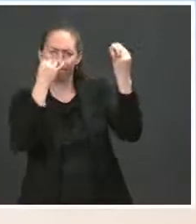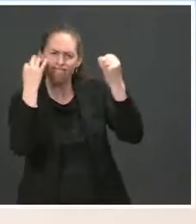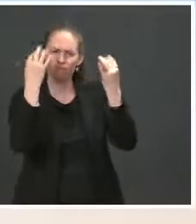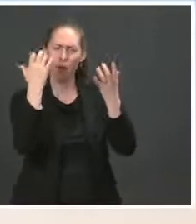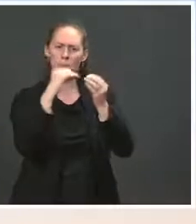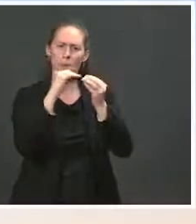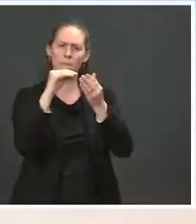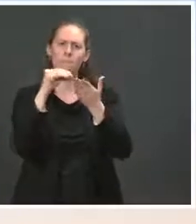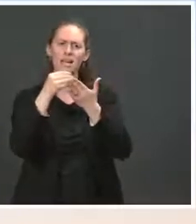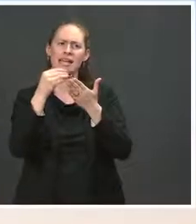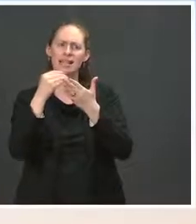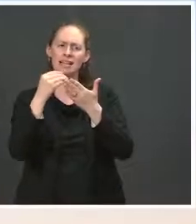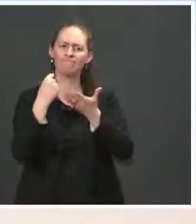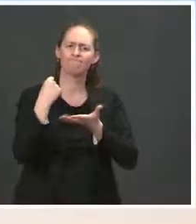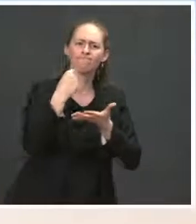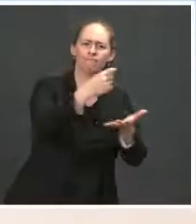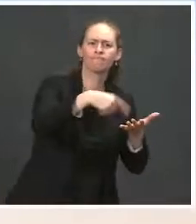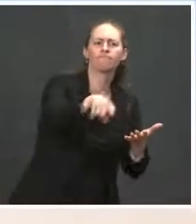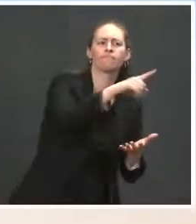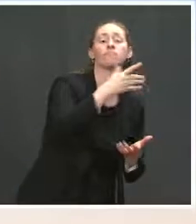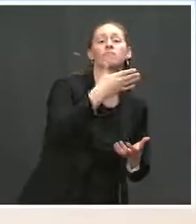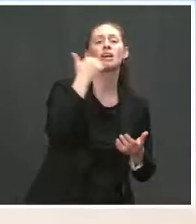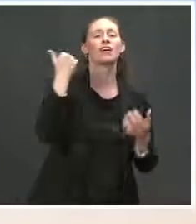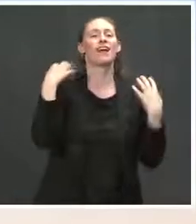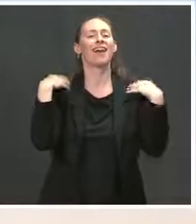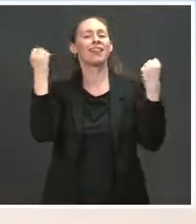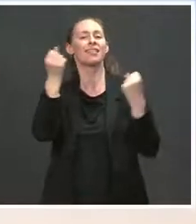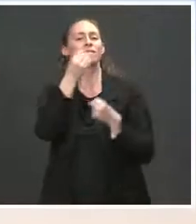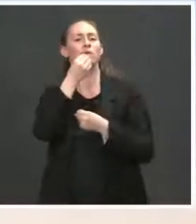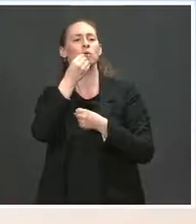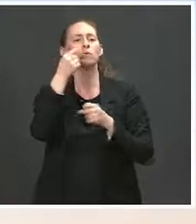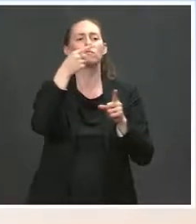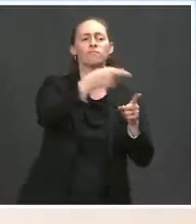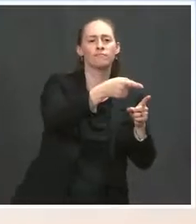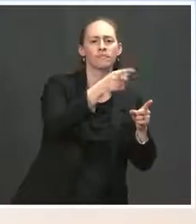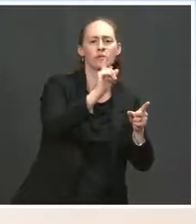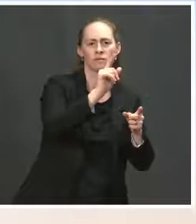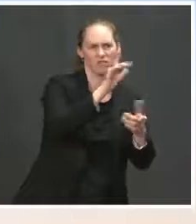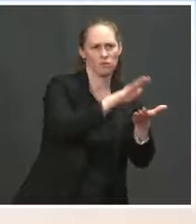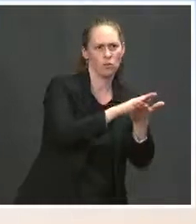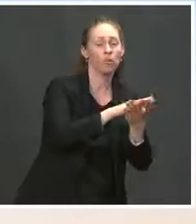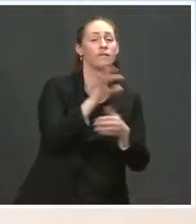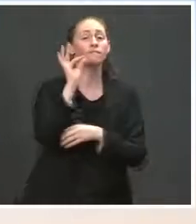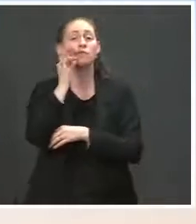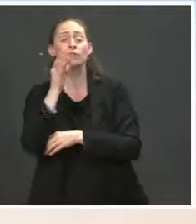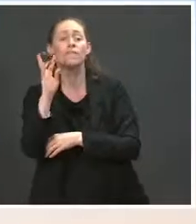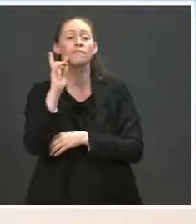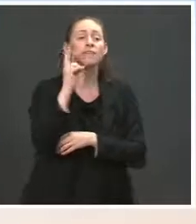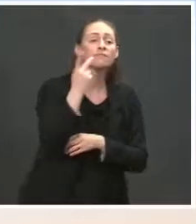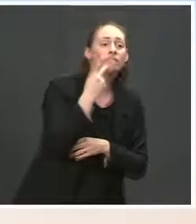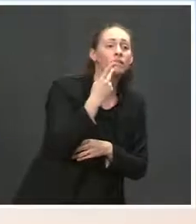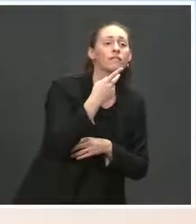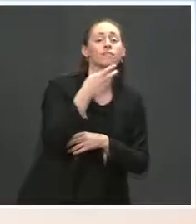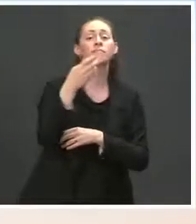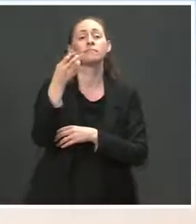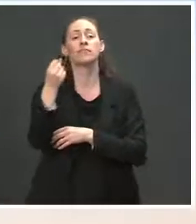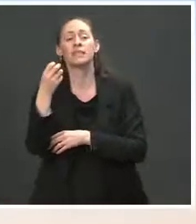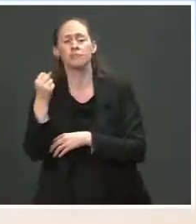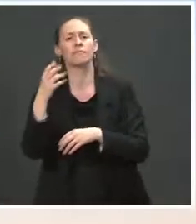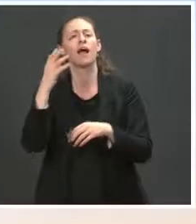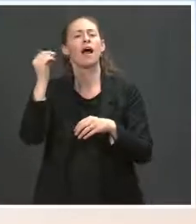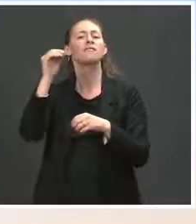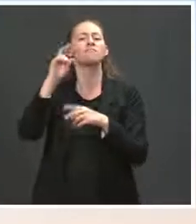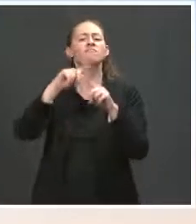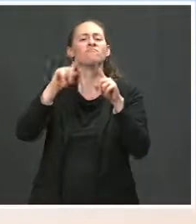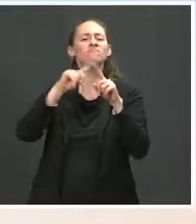program. Including a strong emphasis on providing fruits and vegetables, milk and whole grains. And because, as many of you know, the pandemic